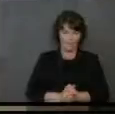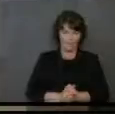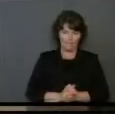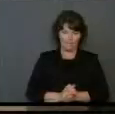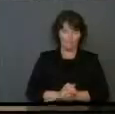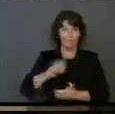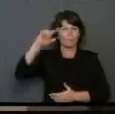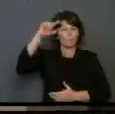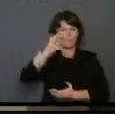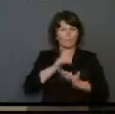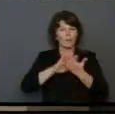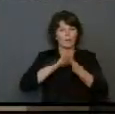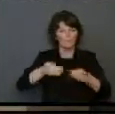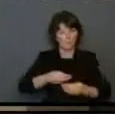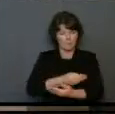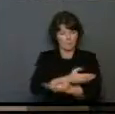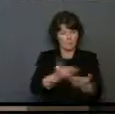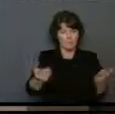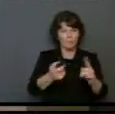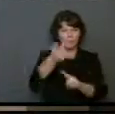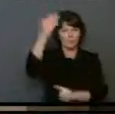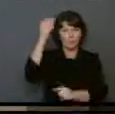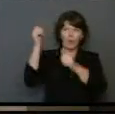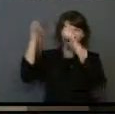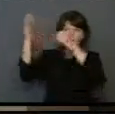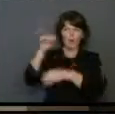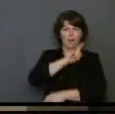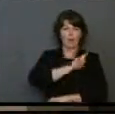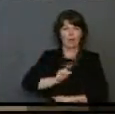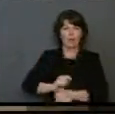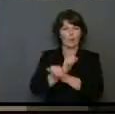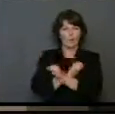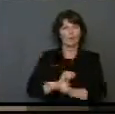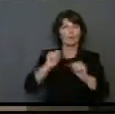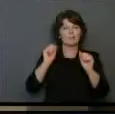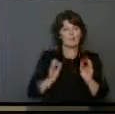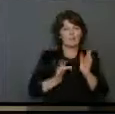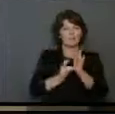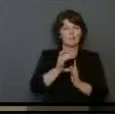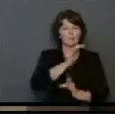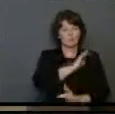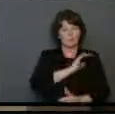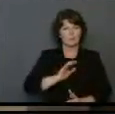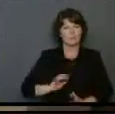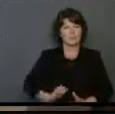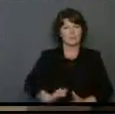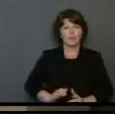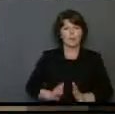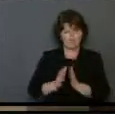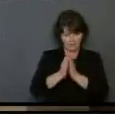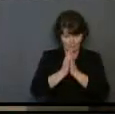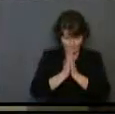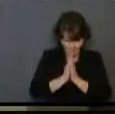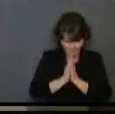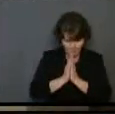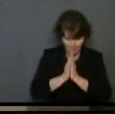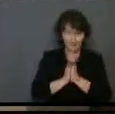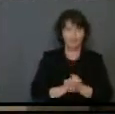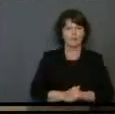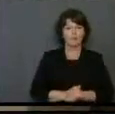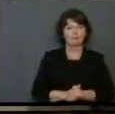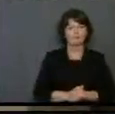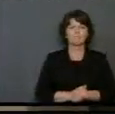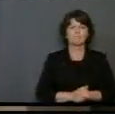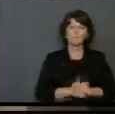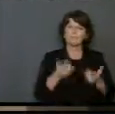Grace to you and peace from God the Father and our Lord and Savior Jesus Christ. Amen. Amen. What do